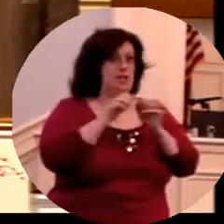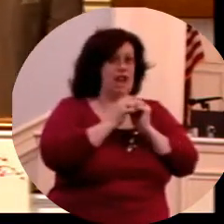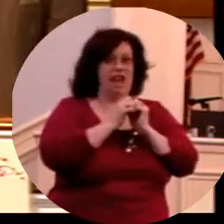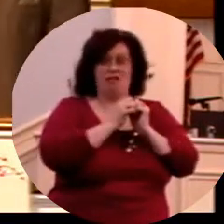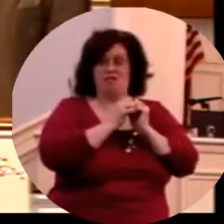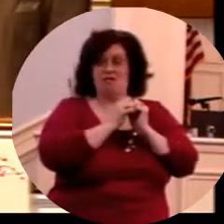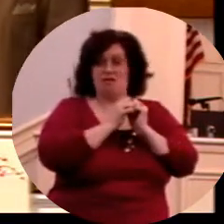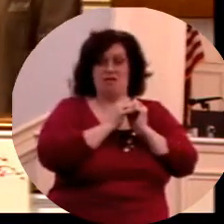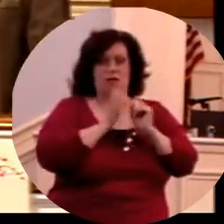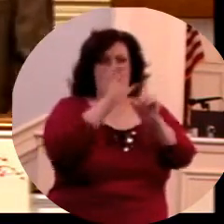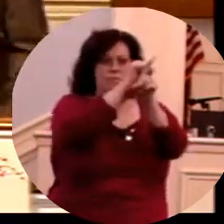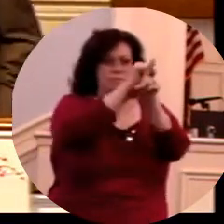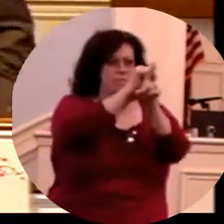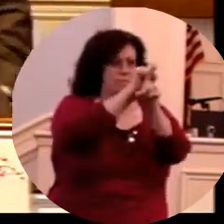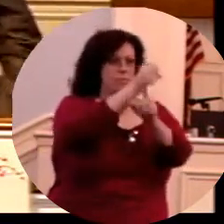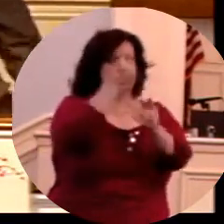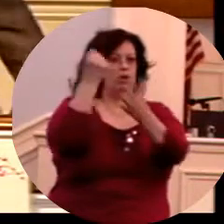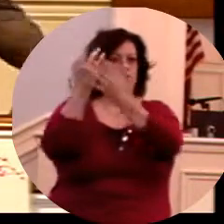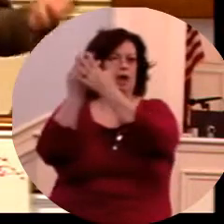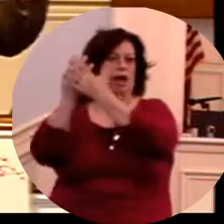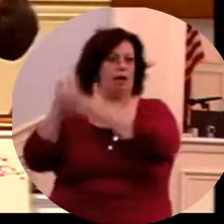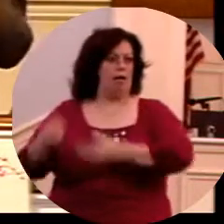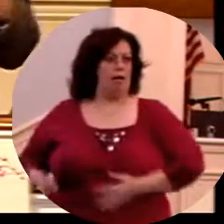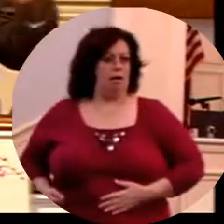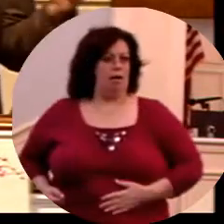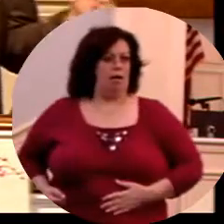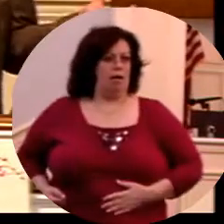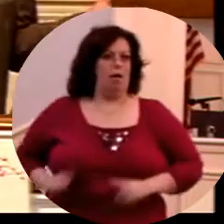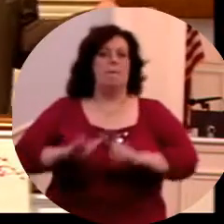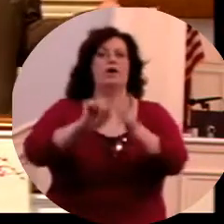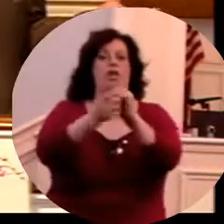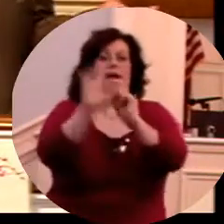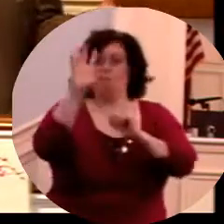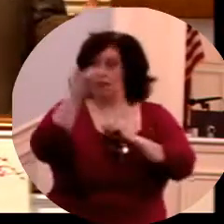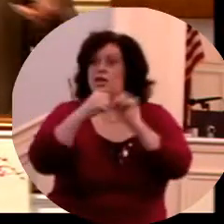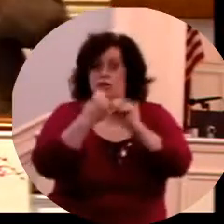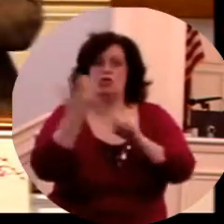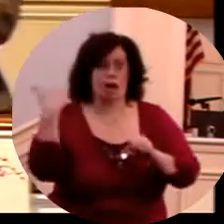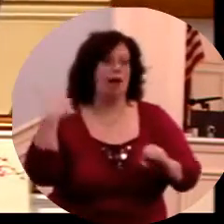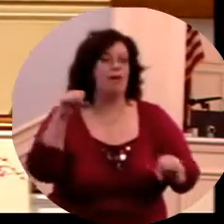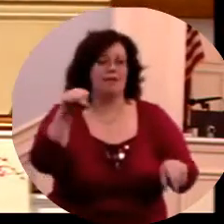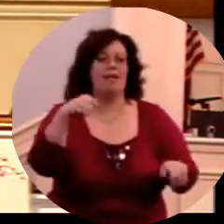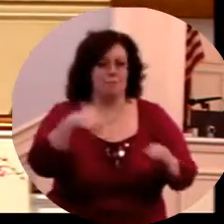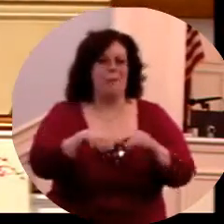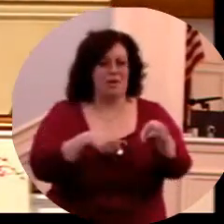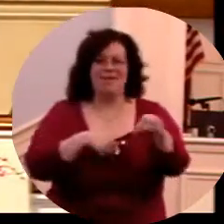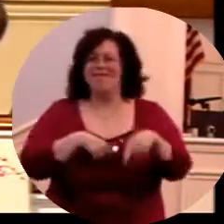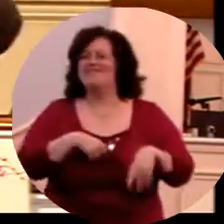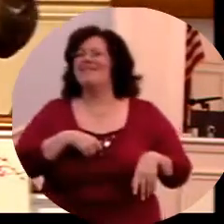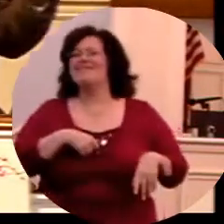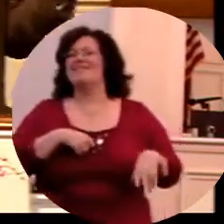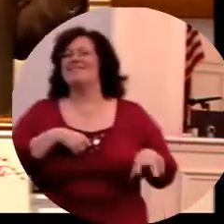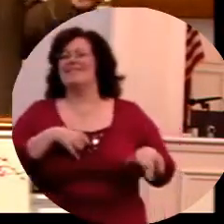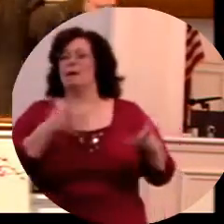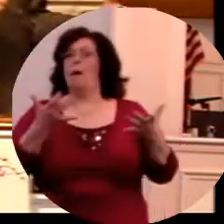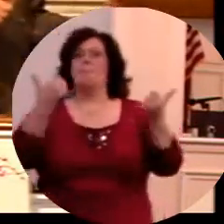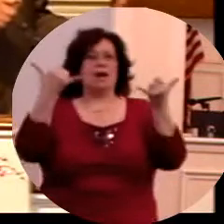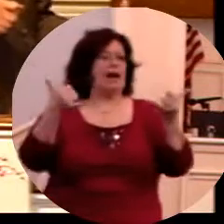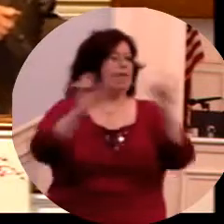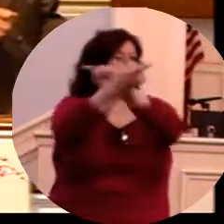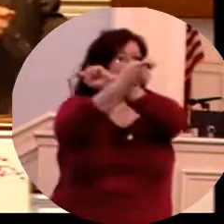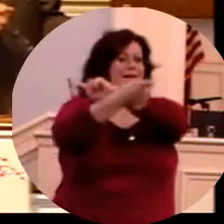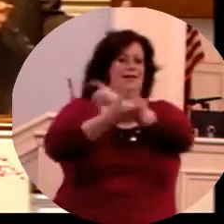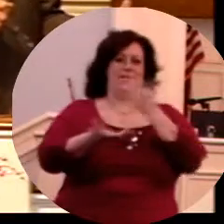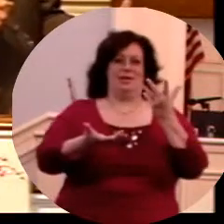Now, we've changed our minds on it. All of a sudden, we've said, we don't believe that's a criminal activity. We still believe it's a criminal now if you do that to a